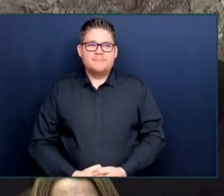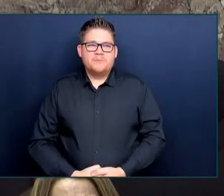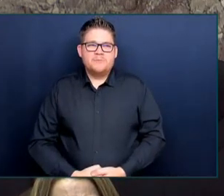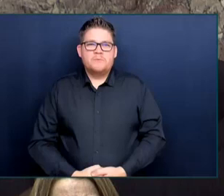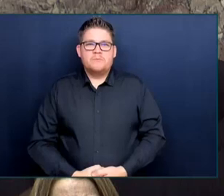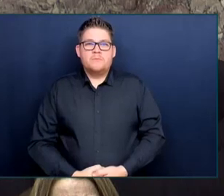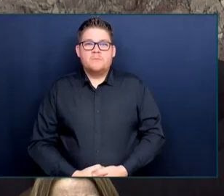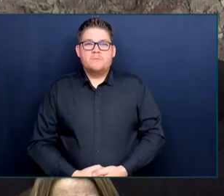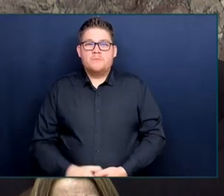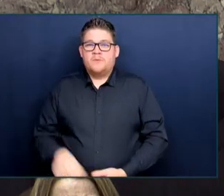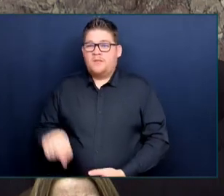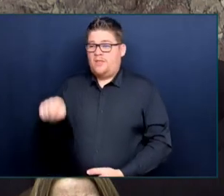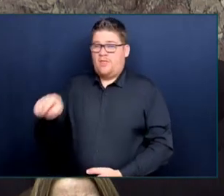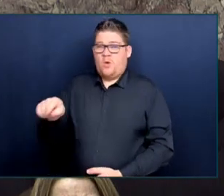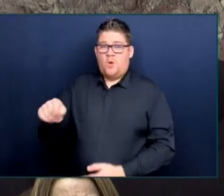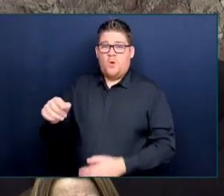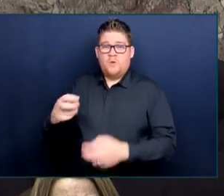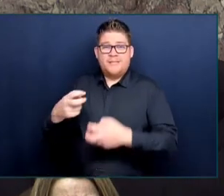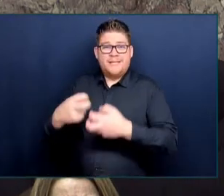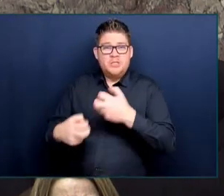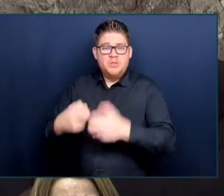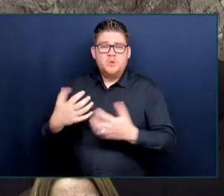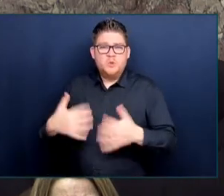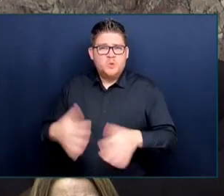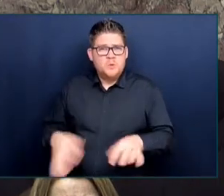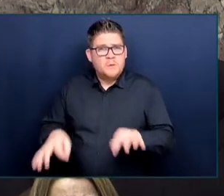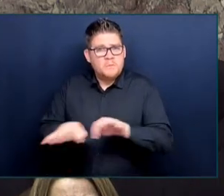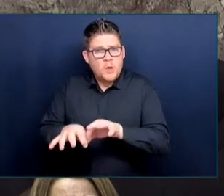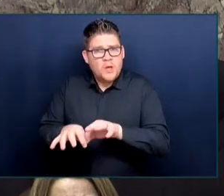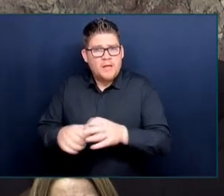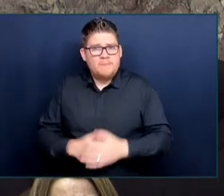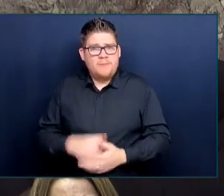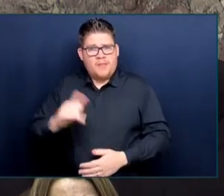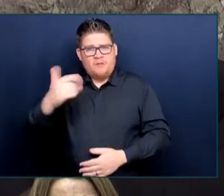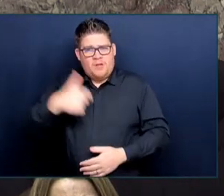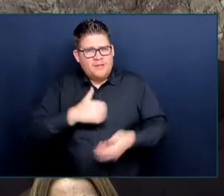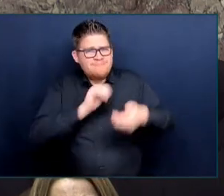and that's why we've done this work together. That's why we're bringing about this change together.